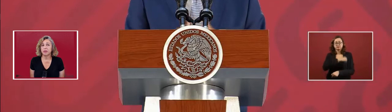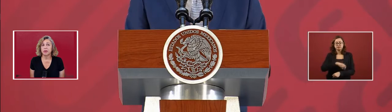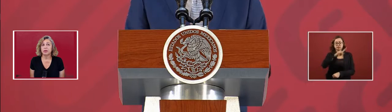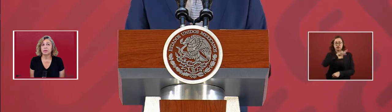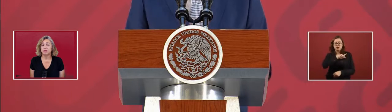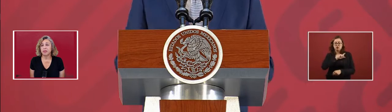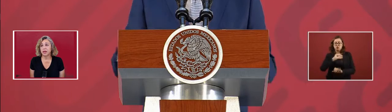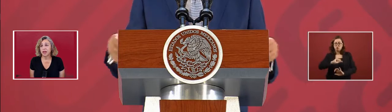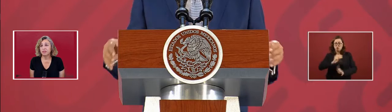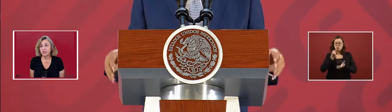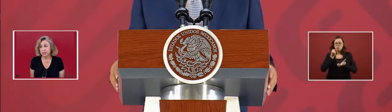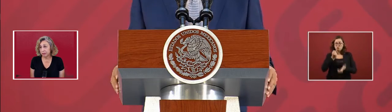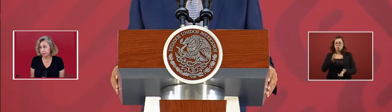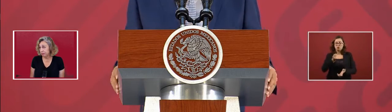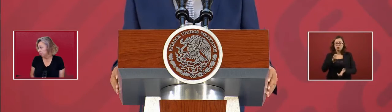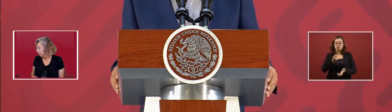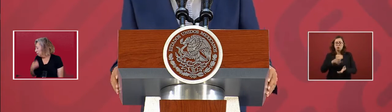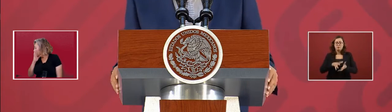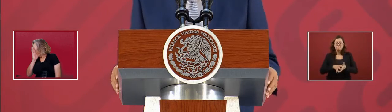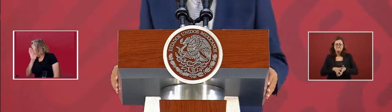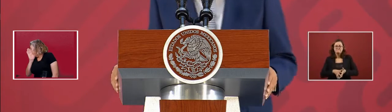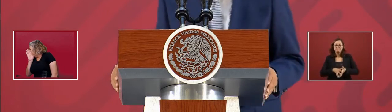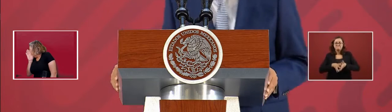for the health sector,